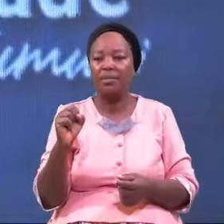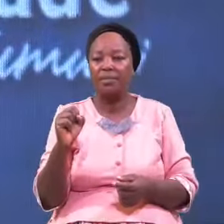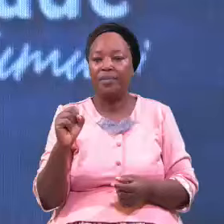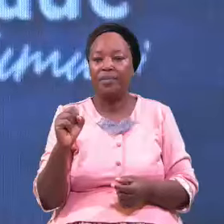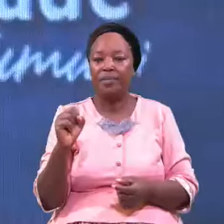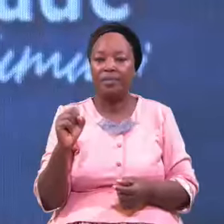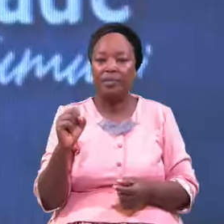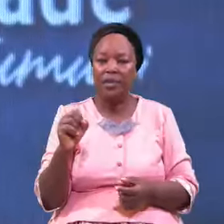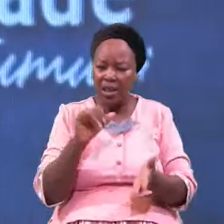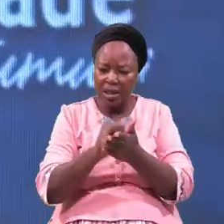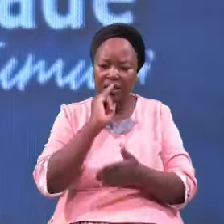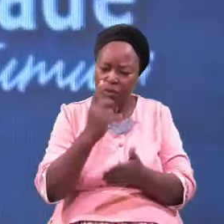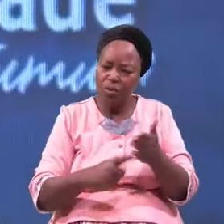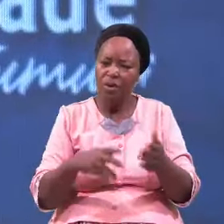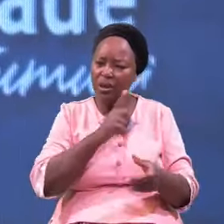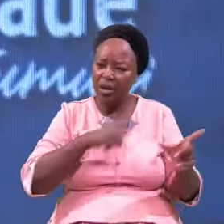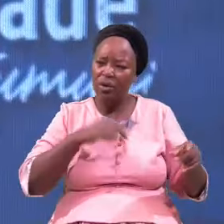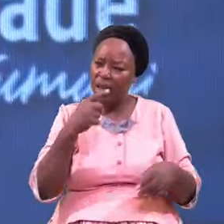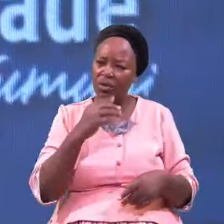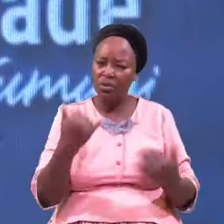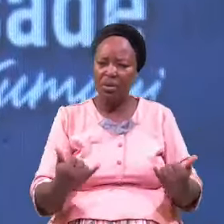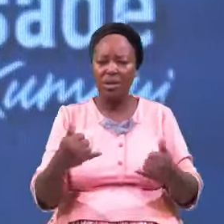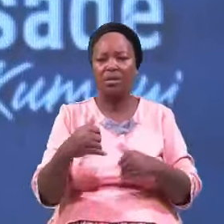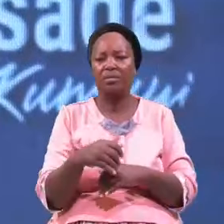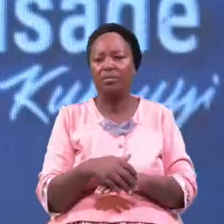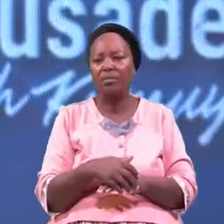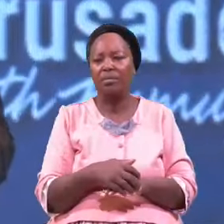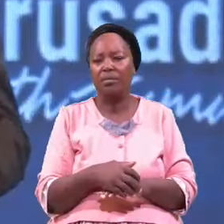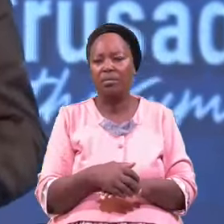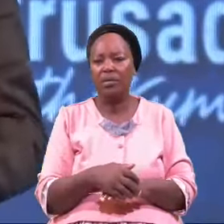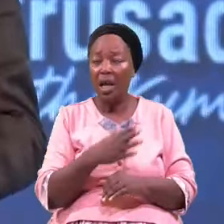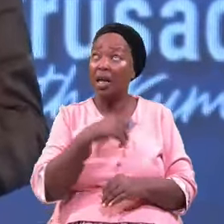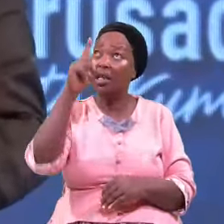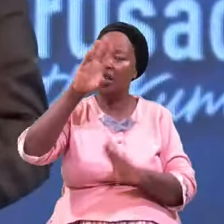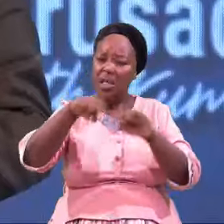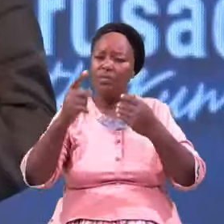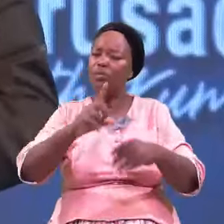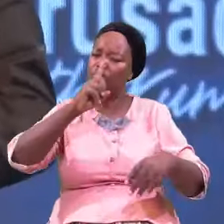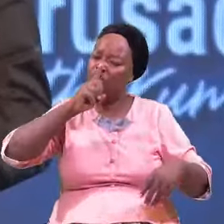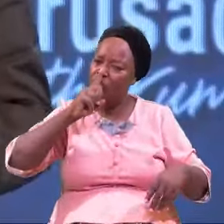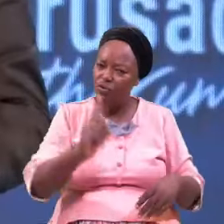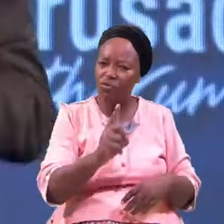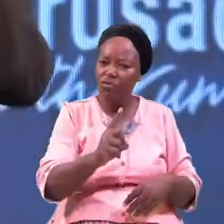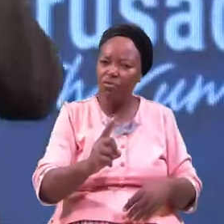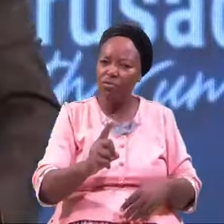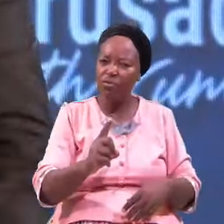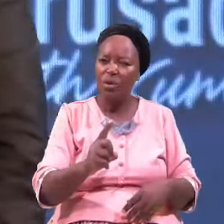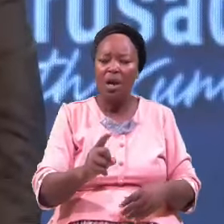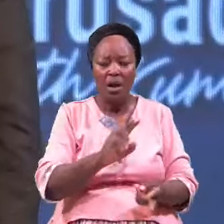That's What He's Telling You Now And He Gives You Genuine And True